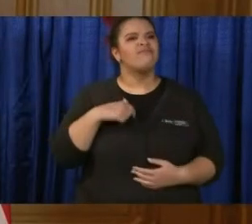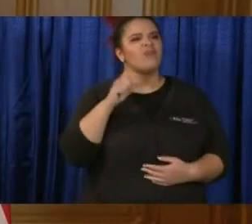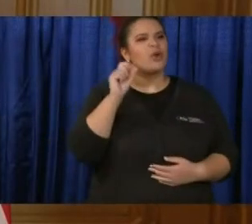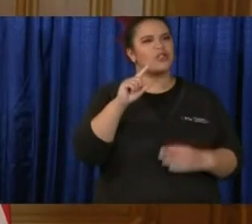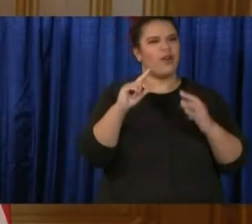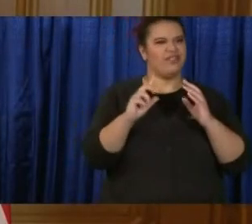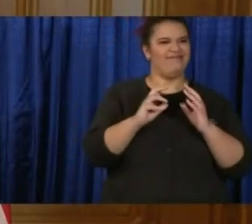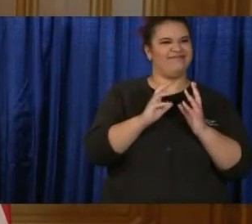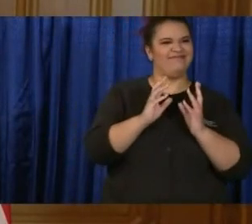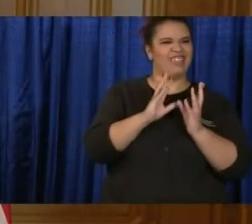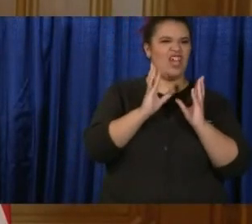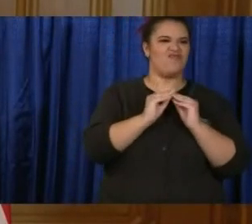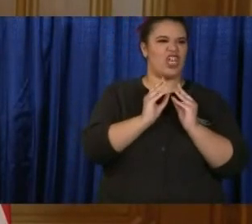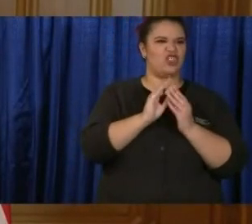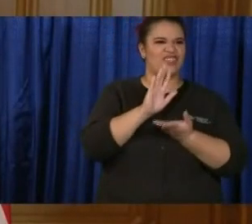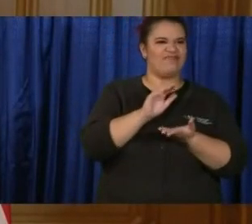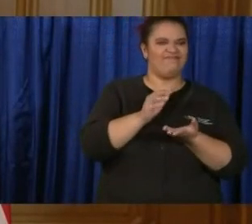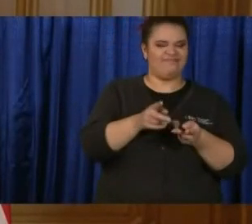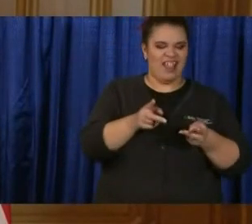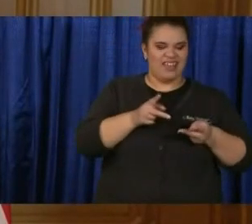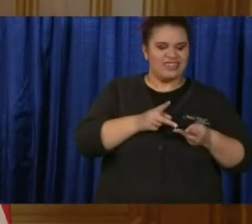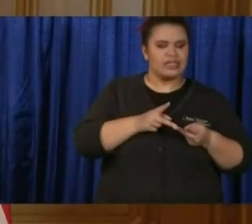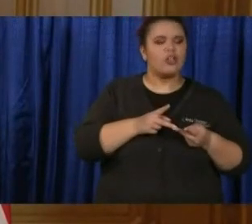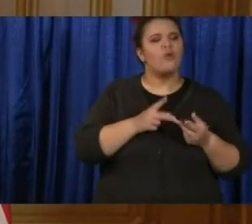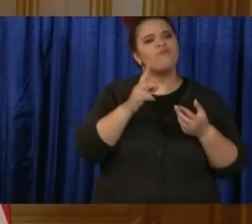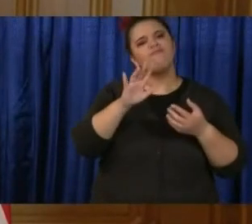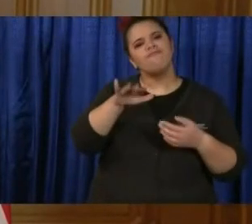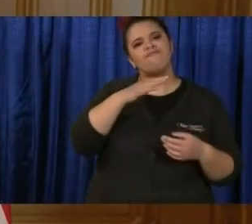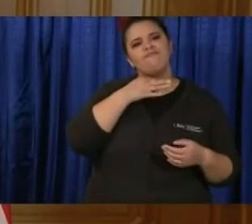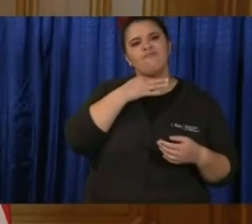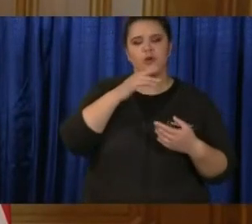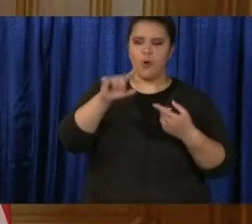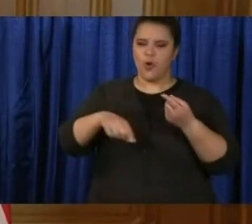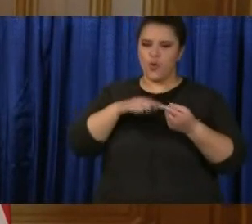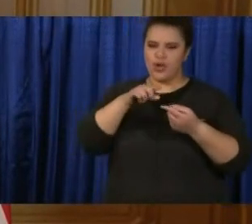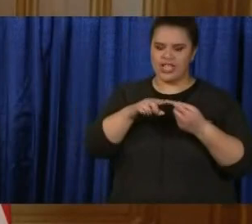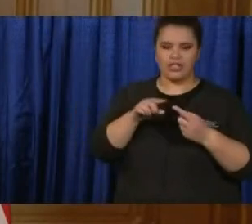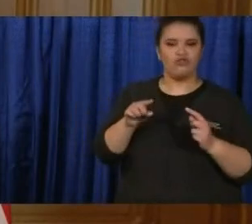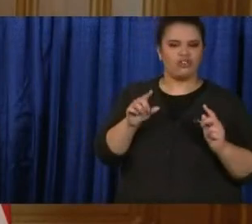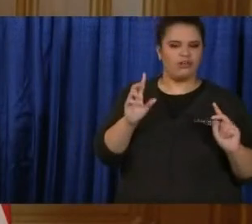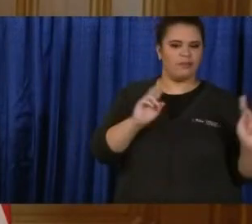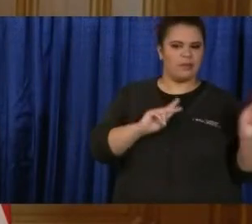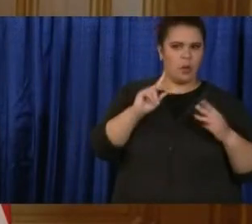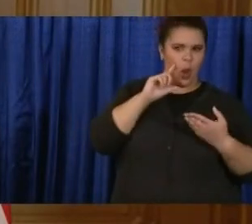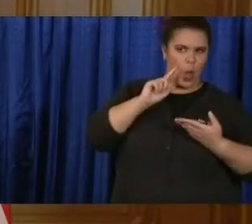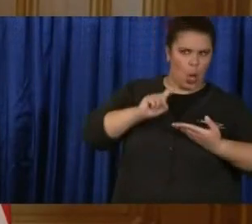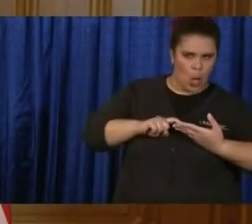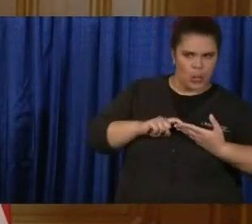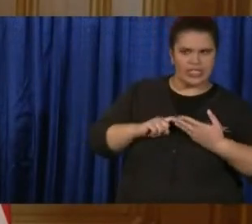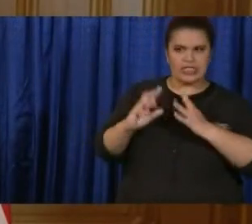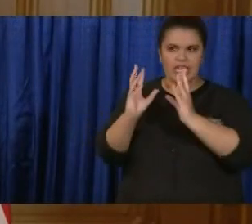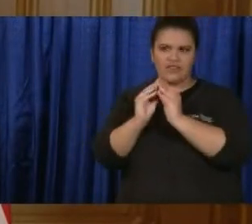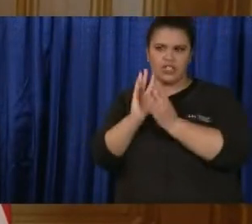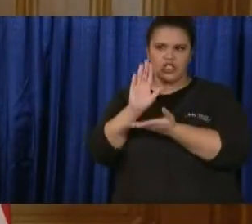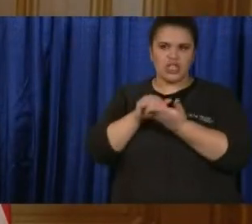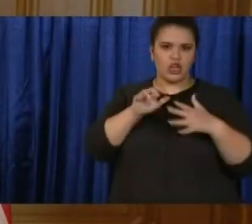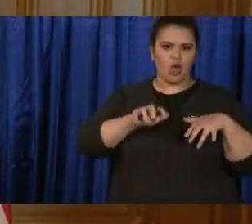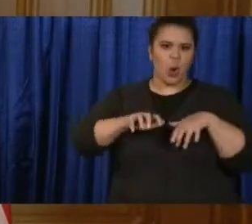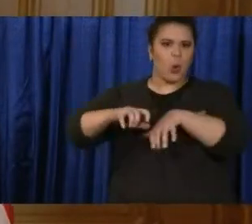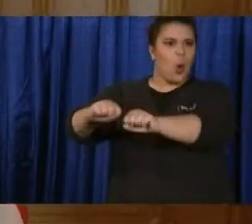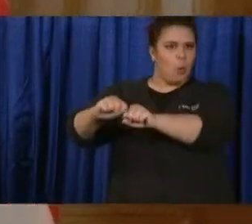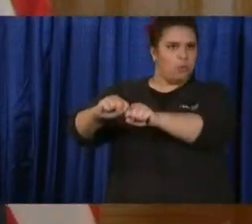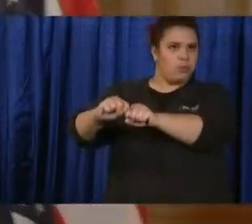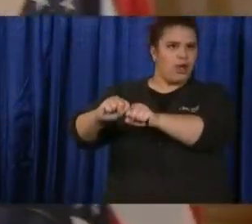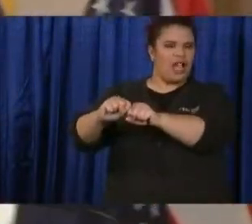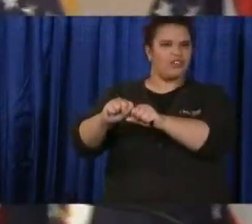should Ohioans expect to see patients at convention centers? Like, are there certain circumstances that would trigger that? And then